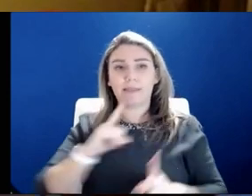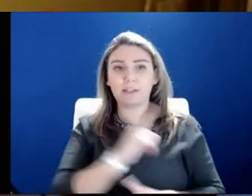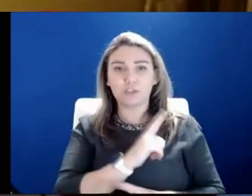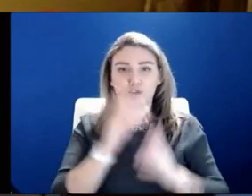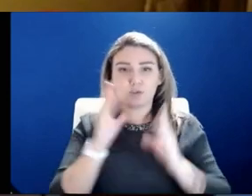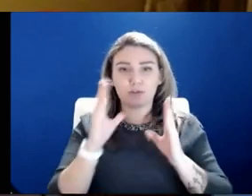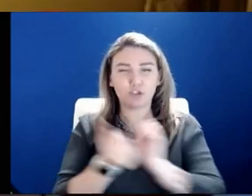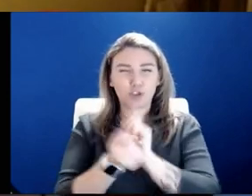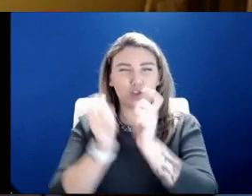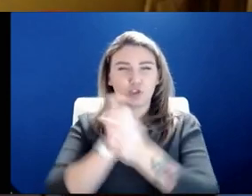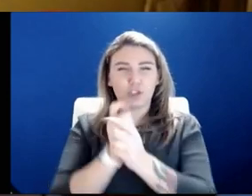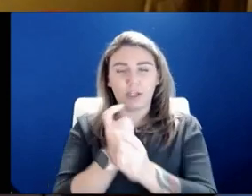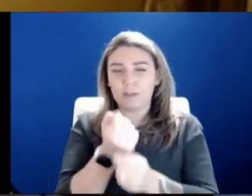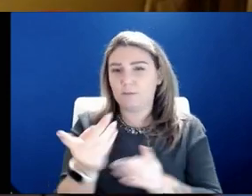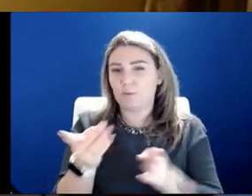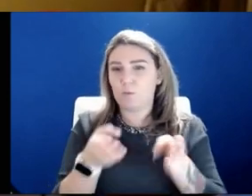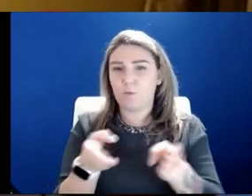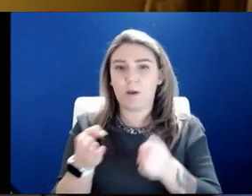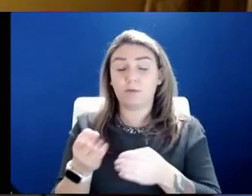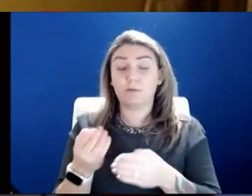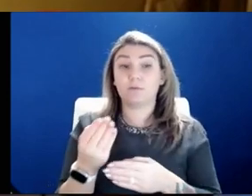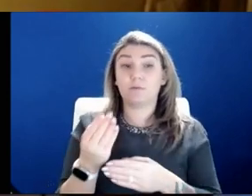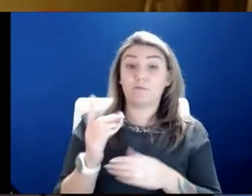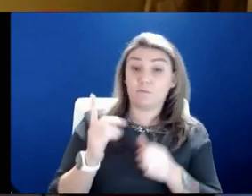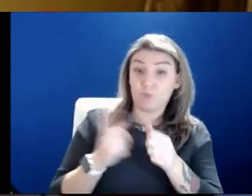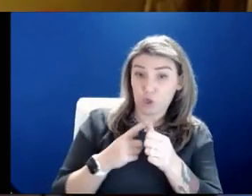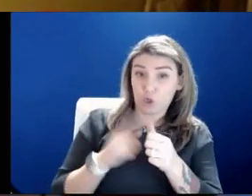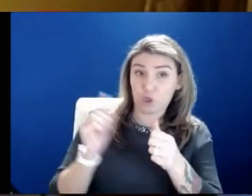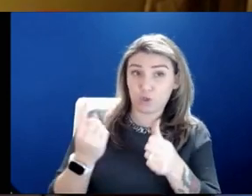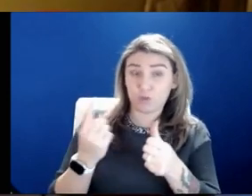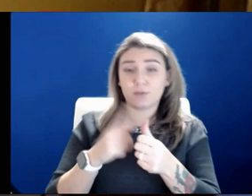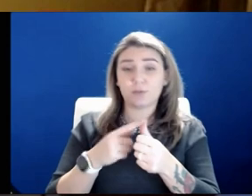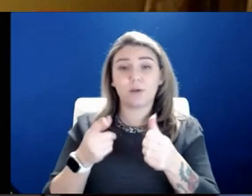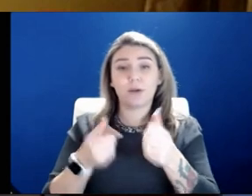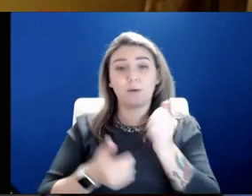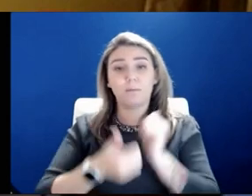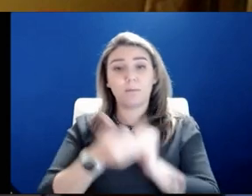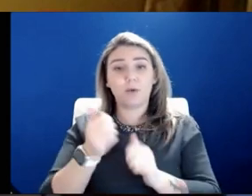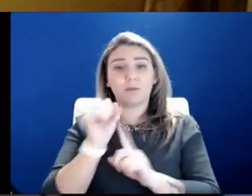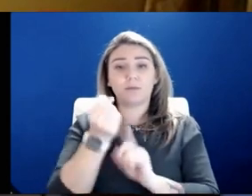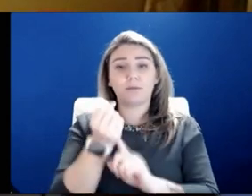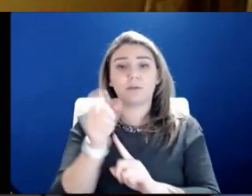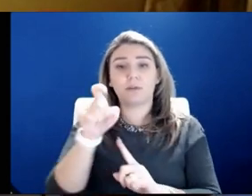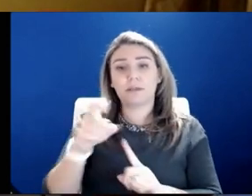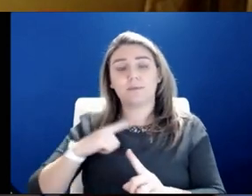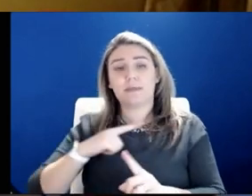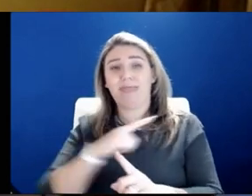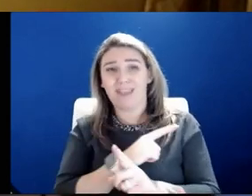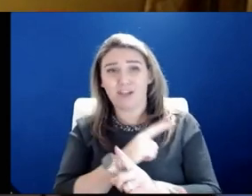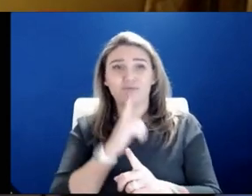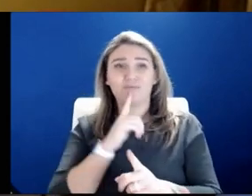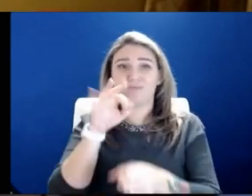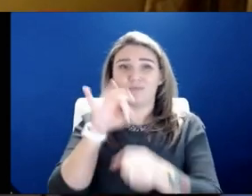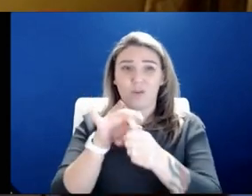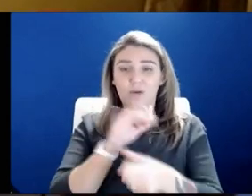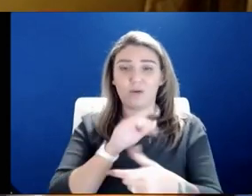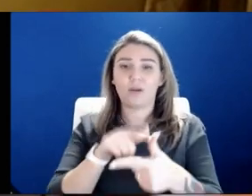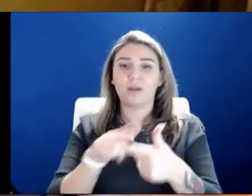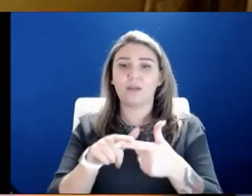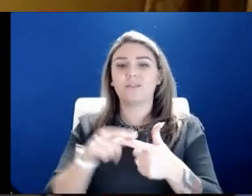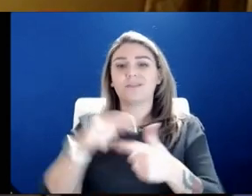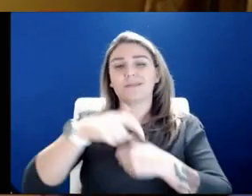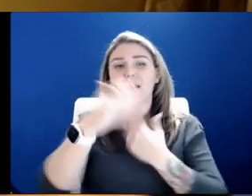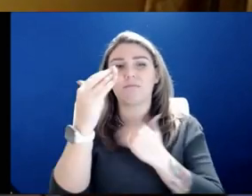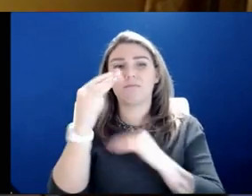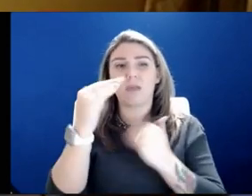few different ways. One, now in most situations, it needs to go through a legislative body, and there's a time limit for